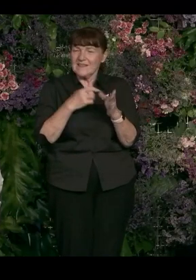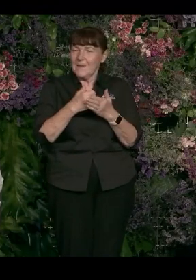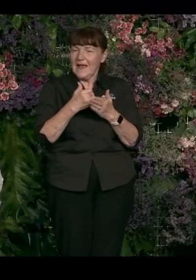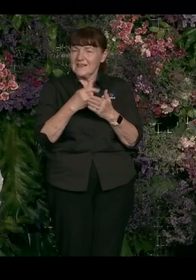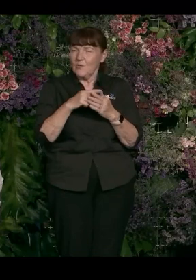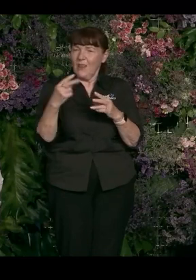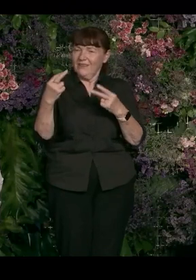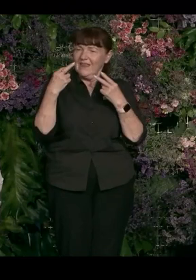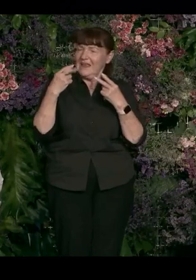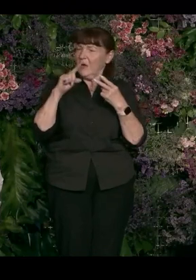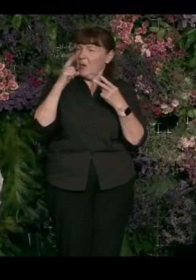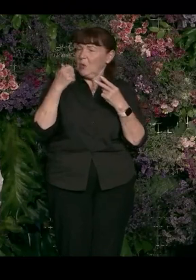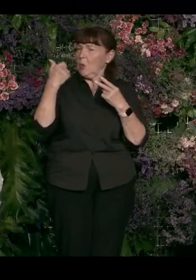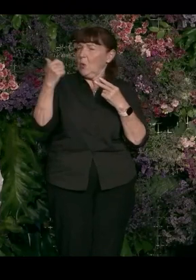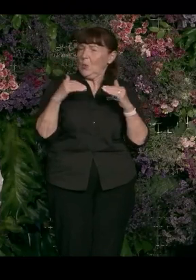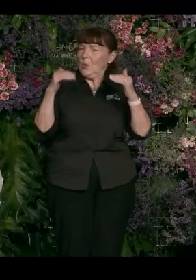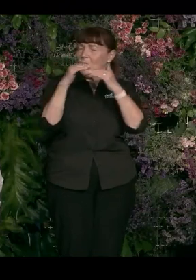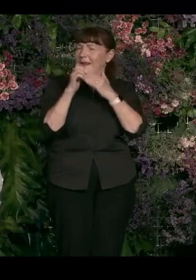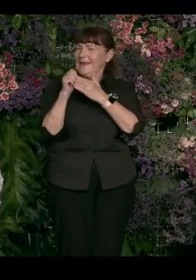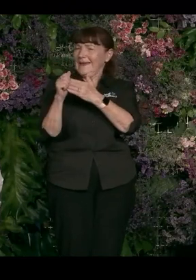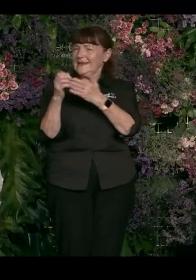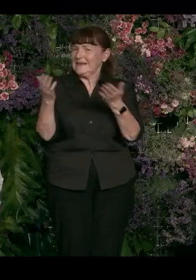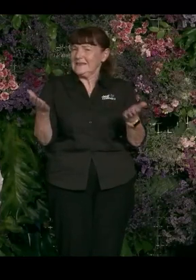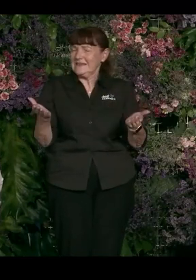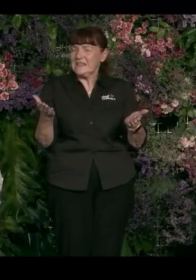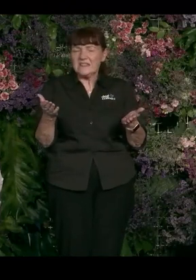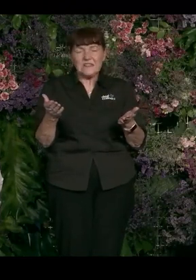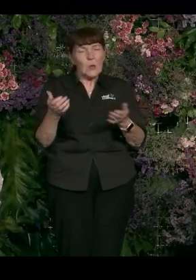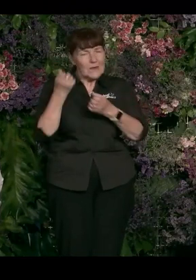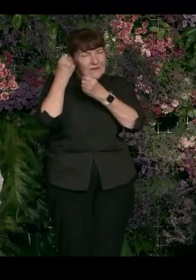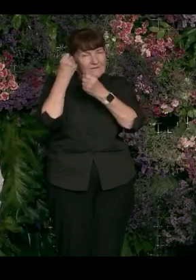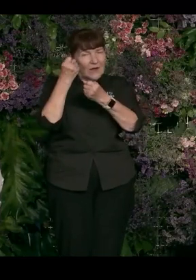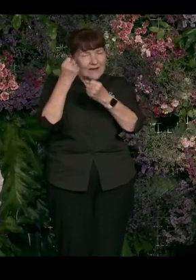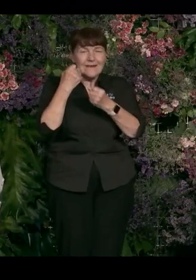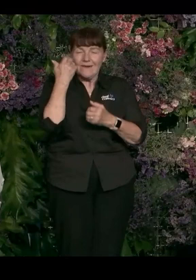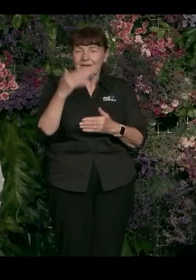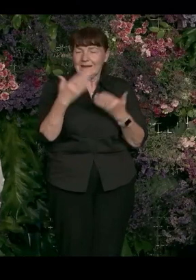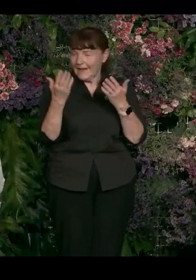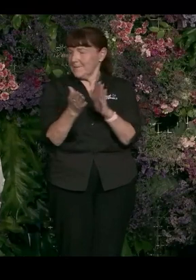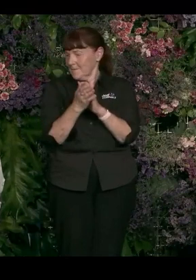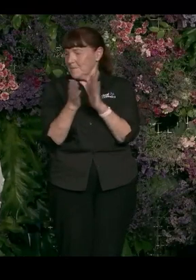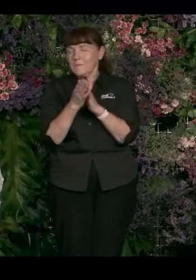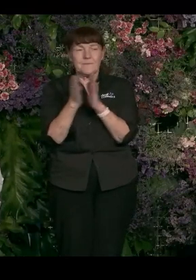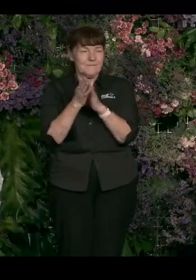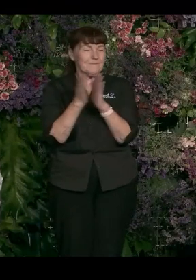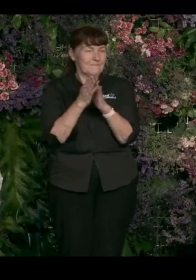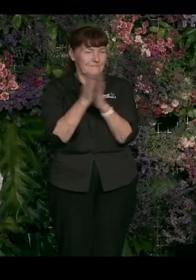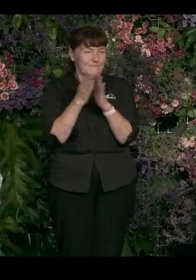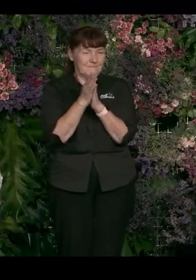not thinking that we are as good or as have rights. So we fight every day against that. Yeah, great. Thank you.